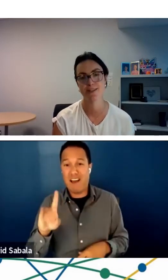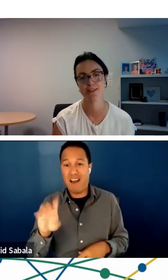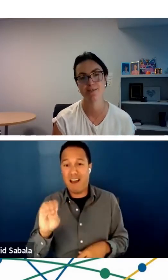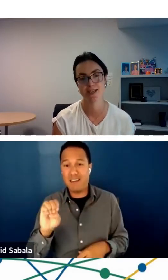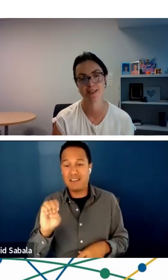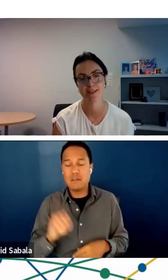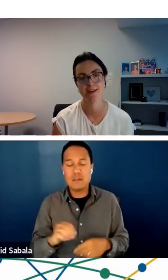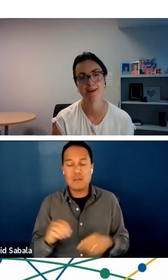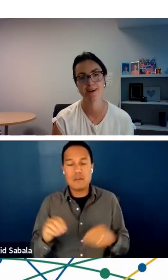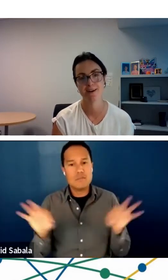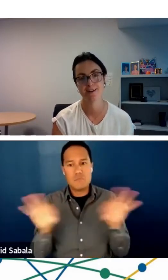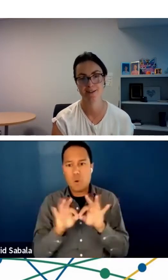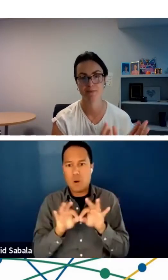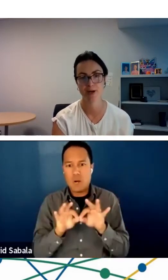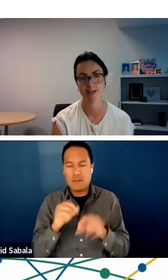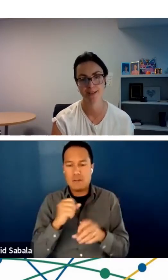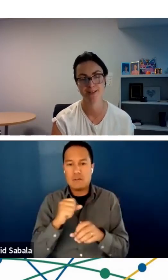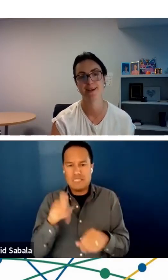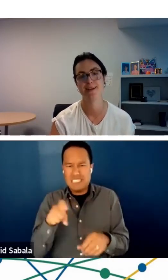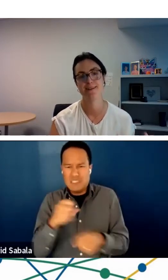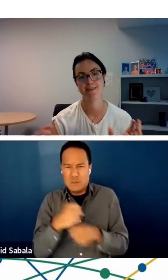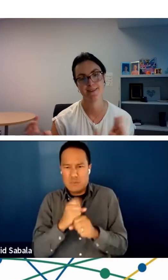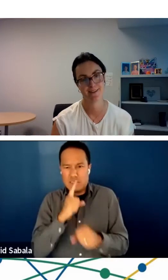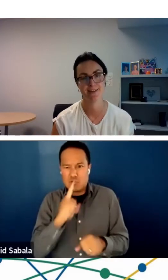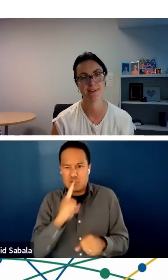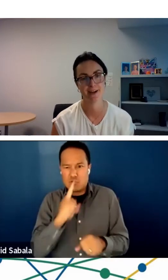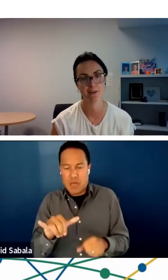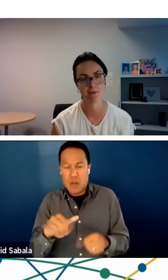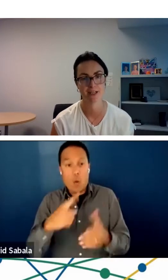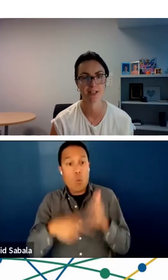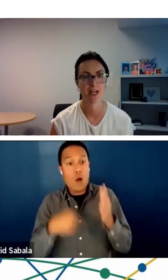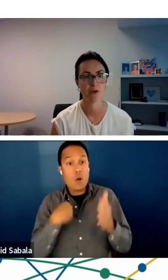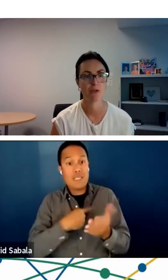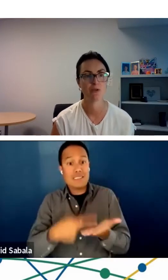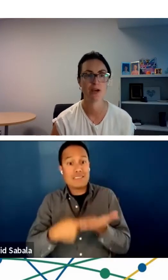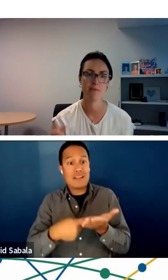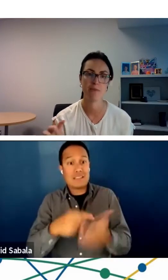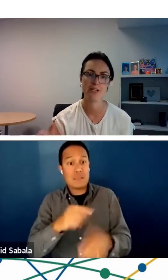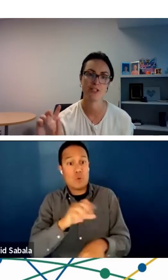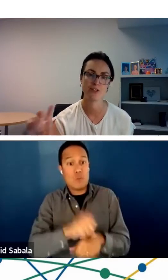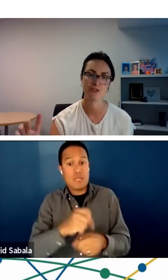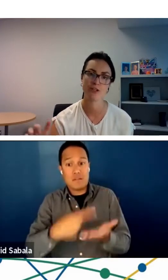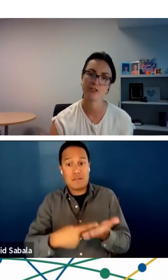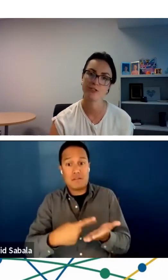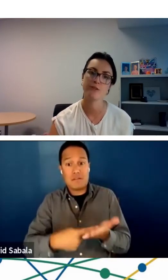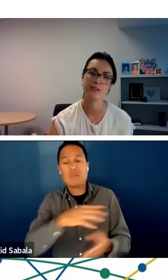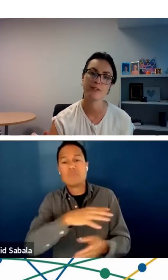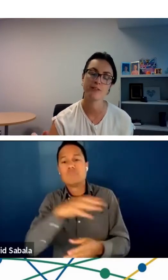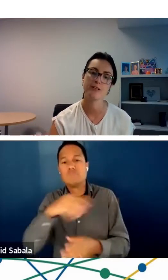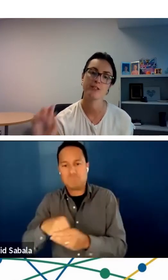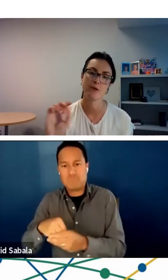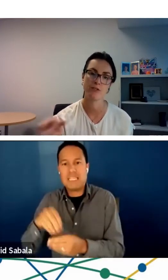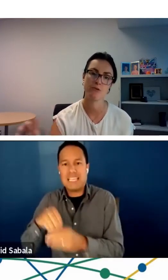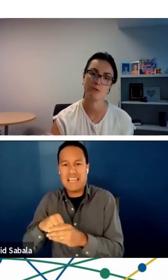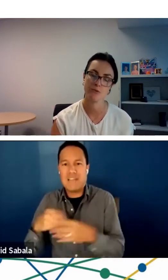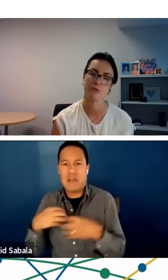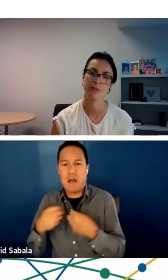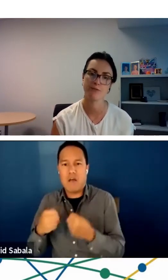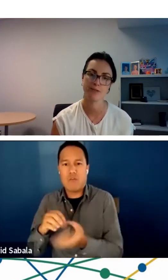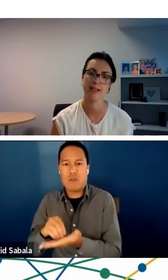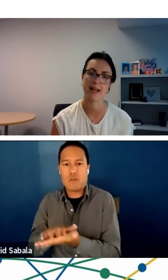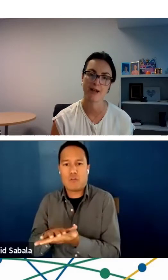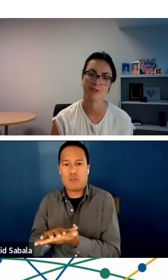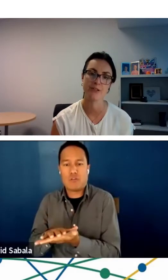that are discussed in the visit are imparted and they're in the health record? We do have a patient instructions field. So I do